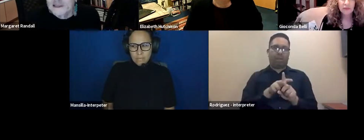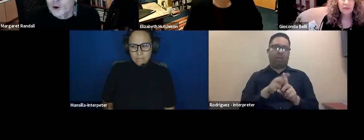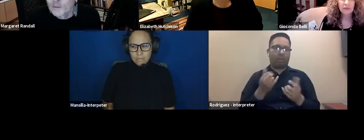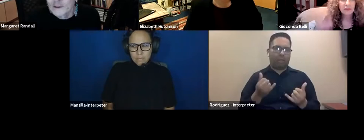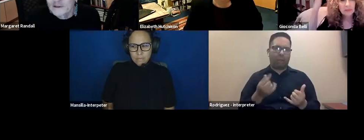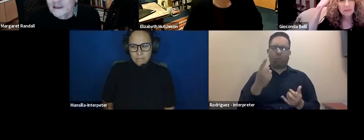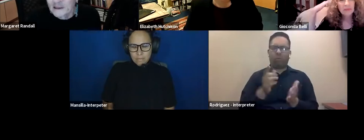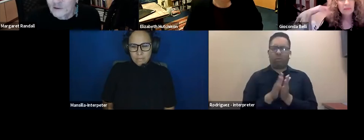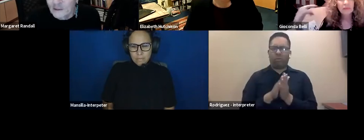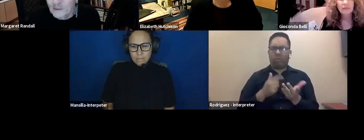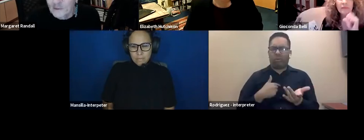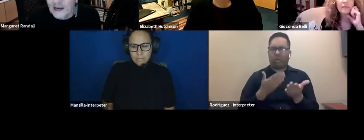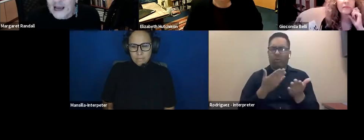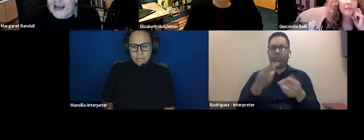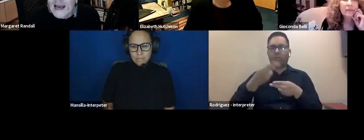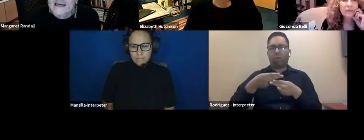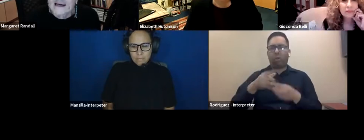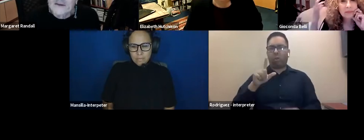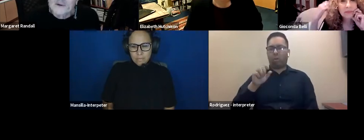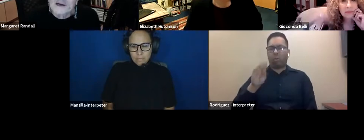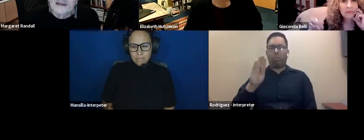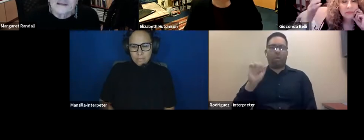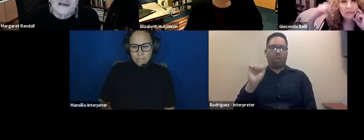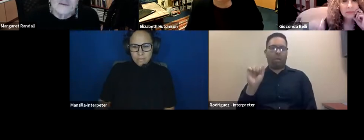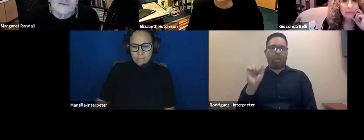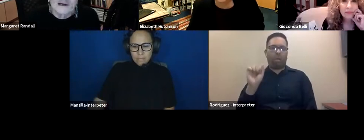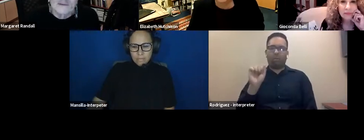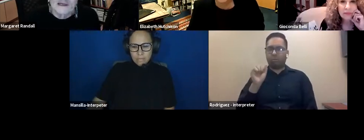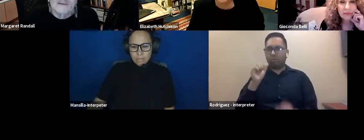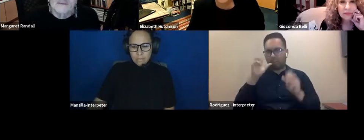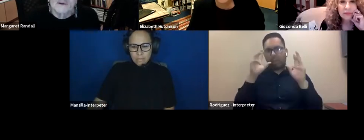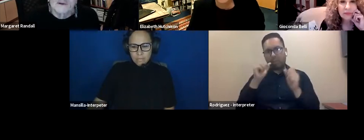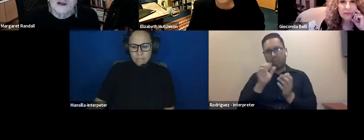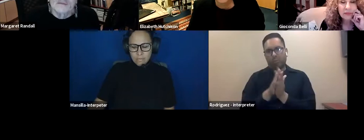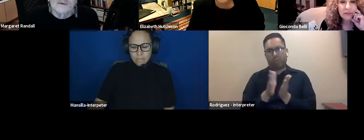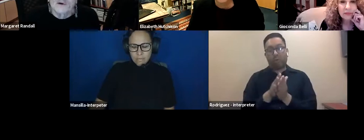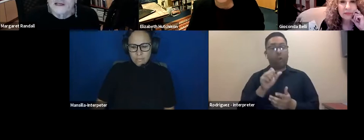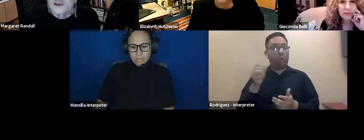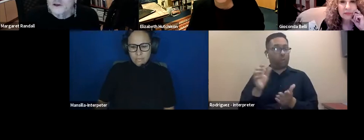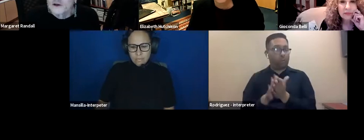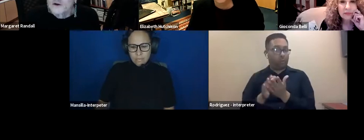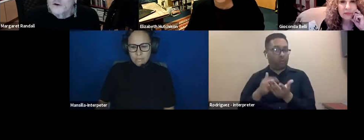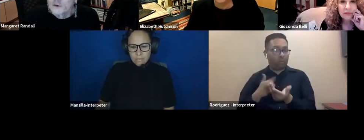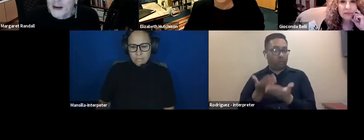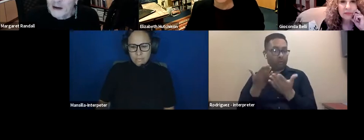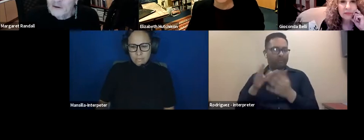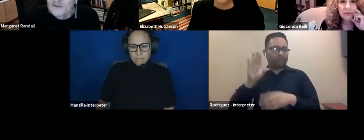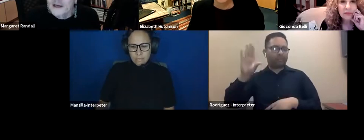people is Loba, incredible book. And another book that I would recommend to people is her